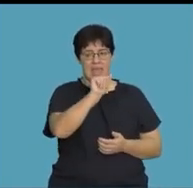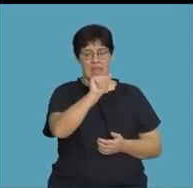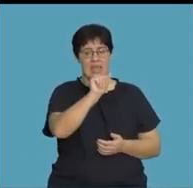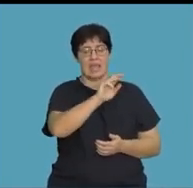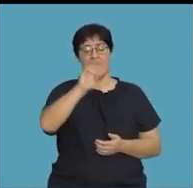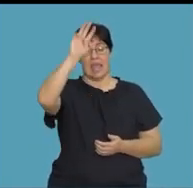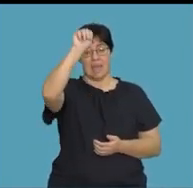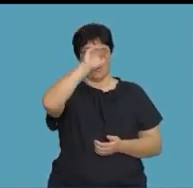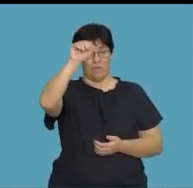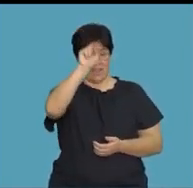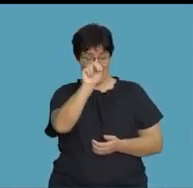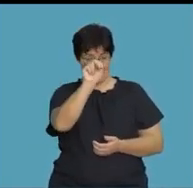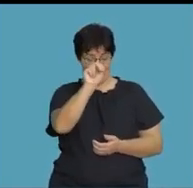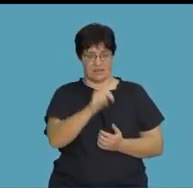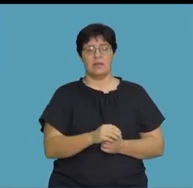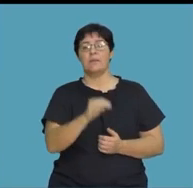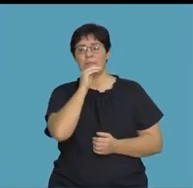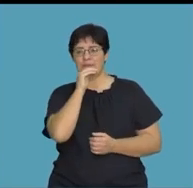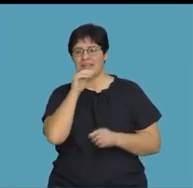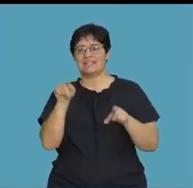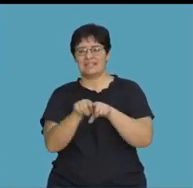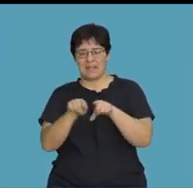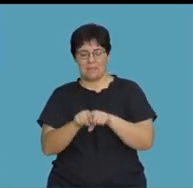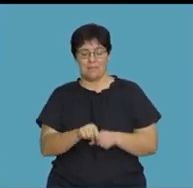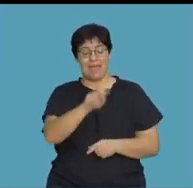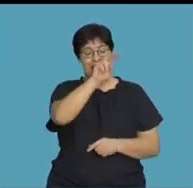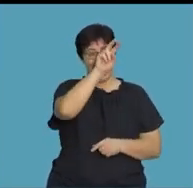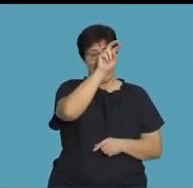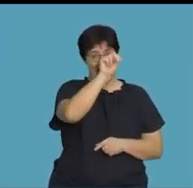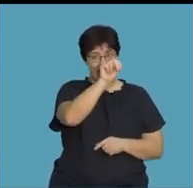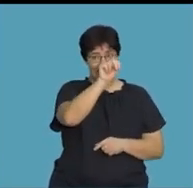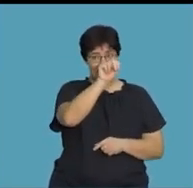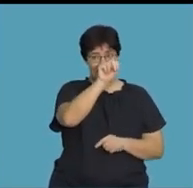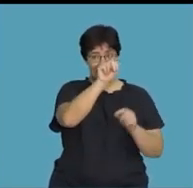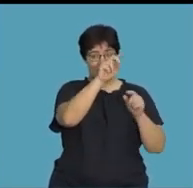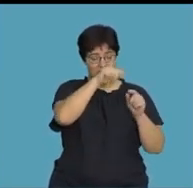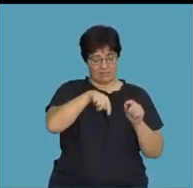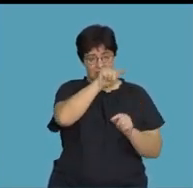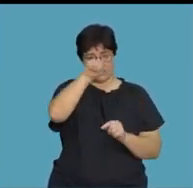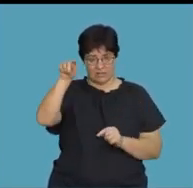at. A to the exponent of m over n will be the same as the nth root of a to